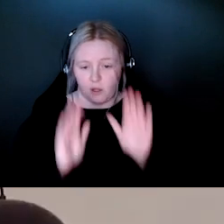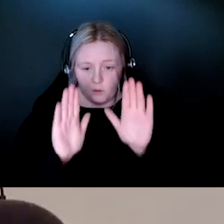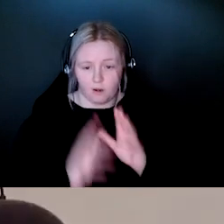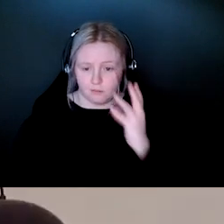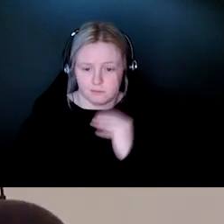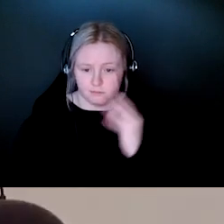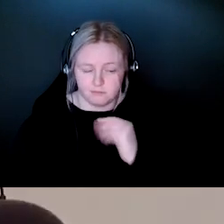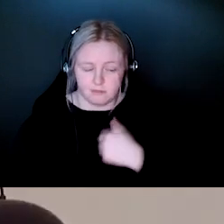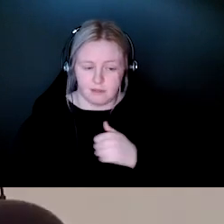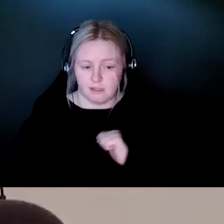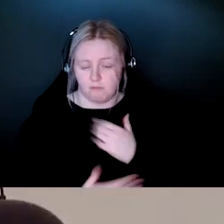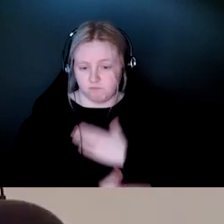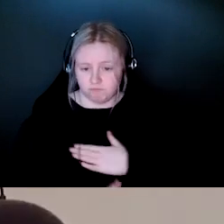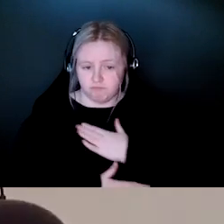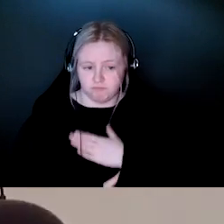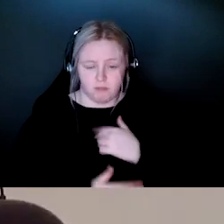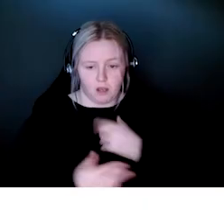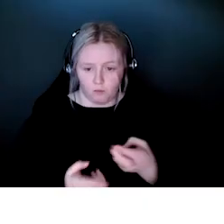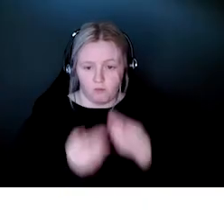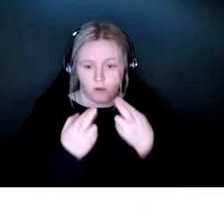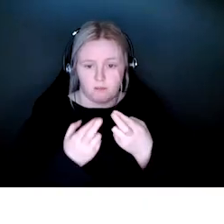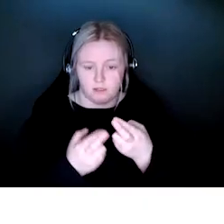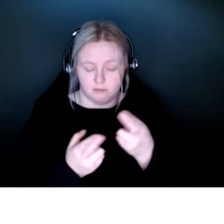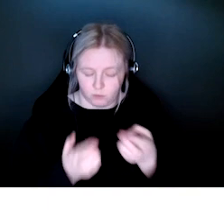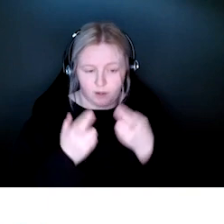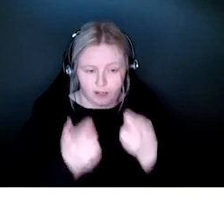really, really enjoyed it and could not recommend it enough for anyone.